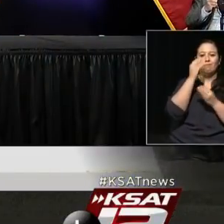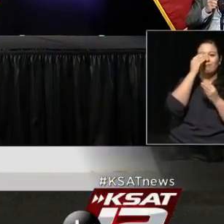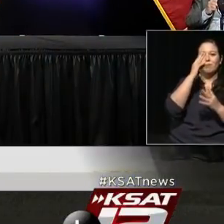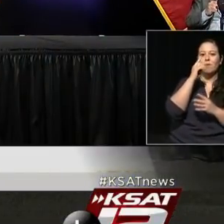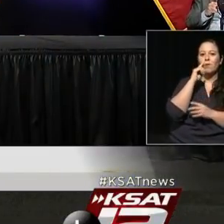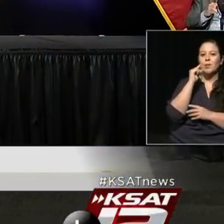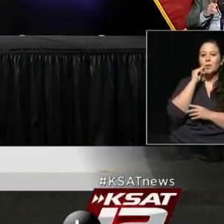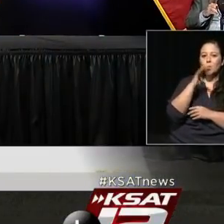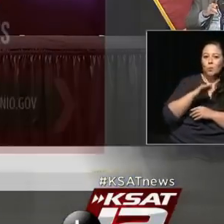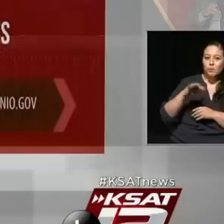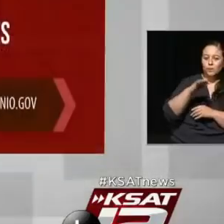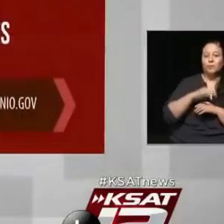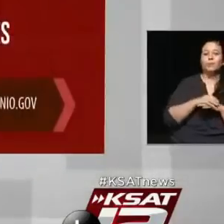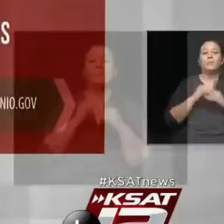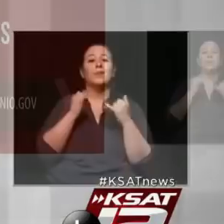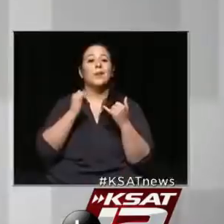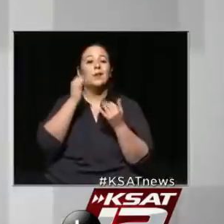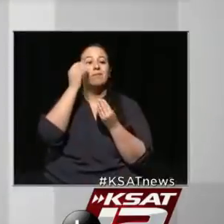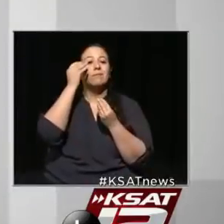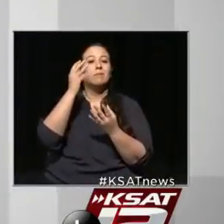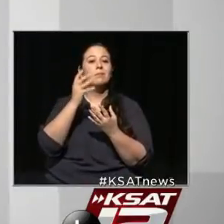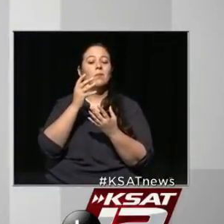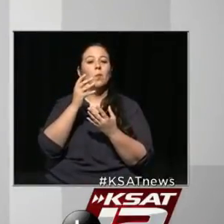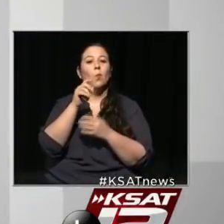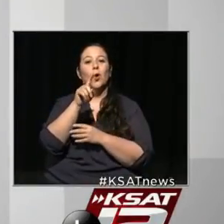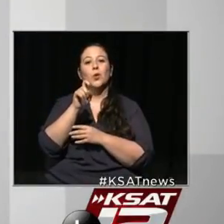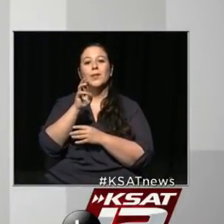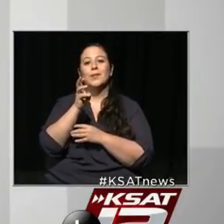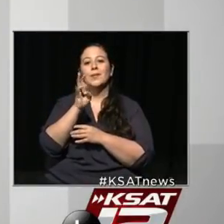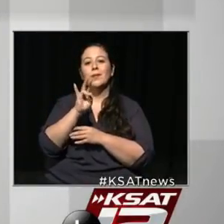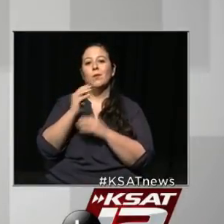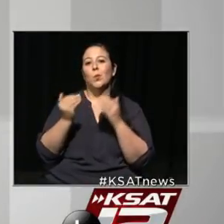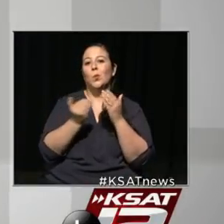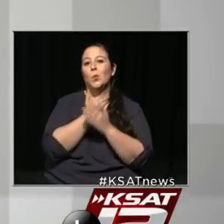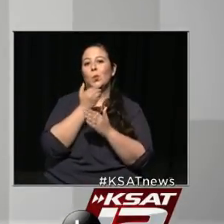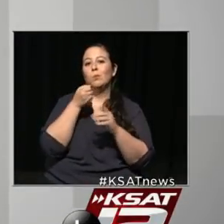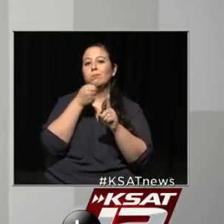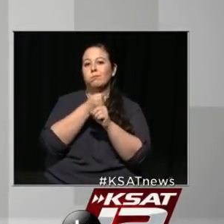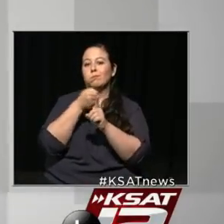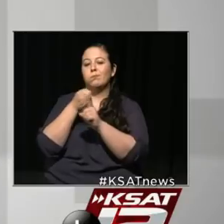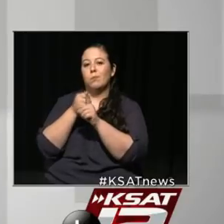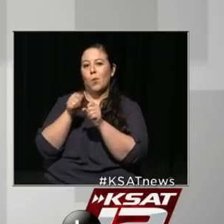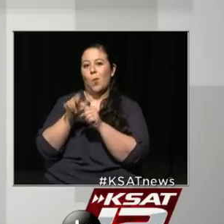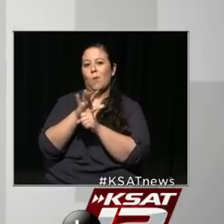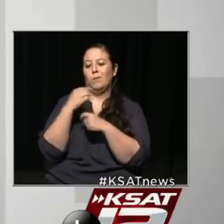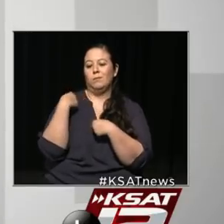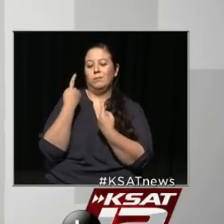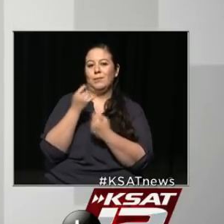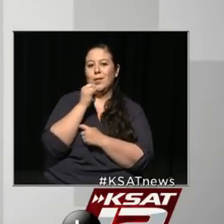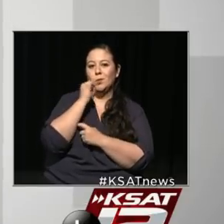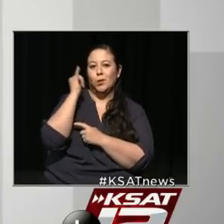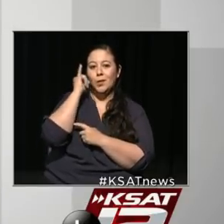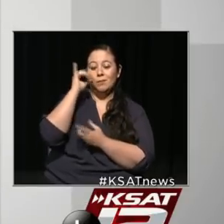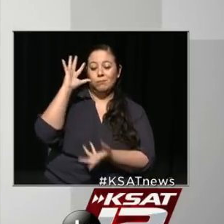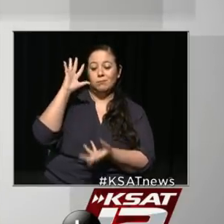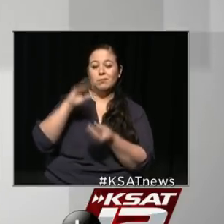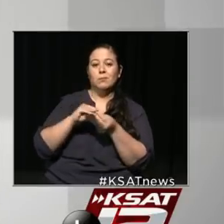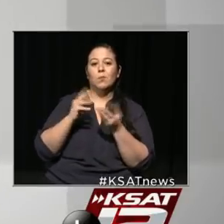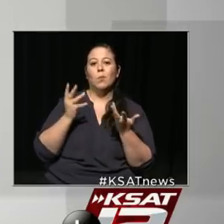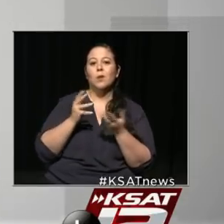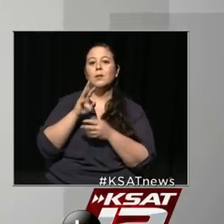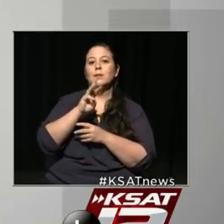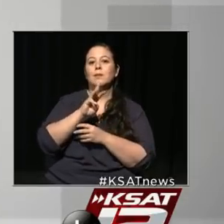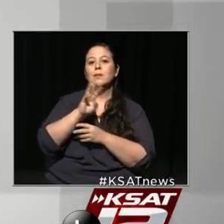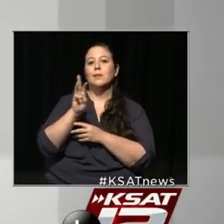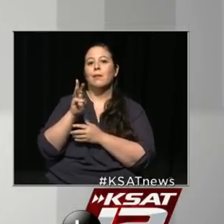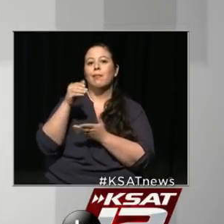from local leaders. 167 new cases of COVID-19 since yesterday, bringing its cumulative total to 66